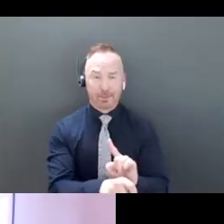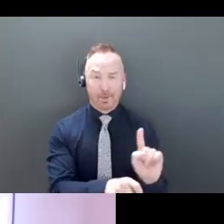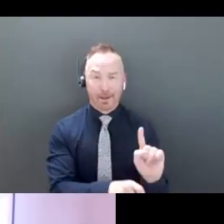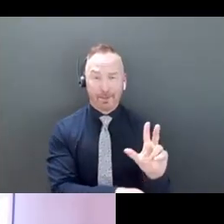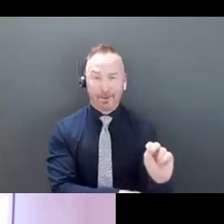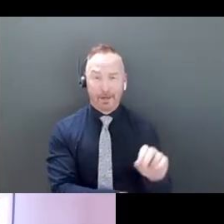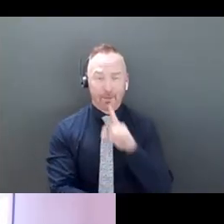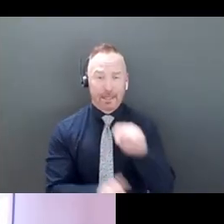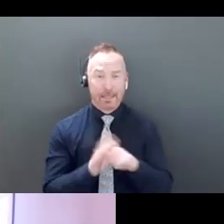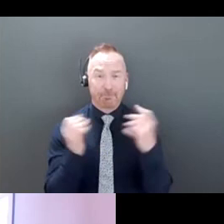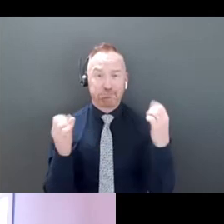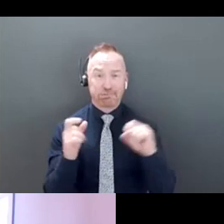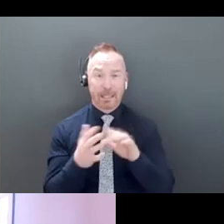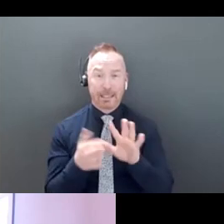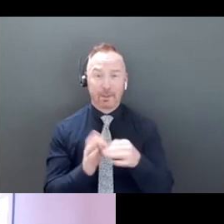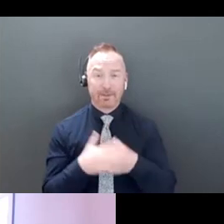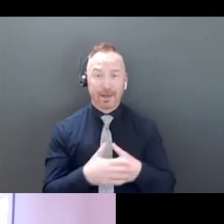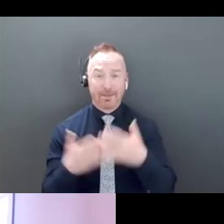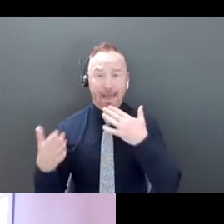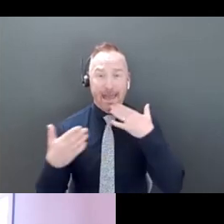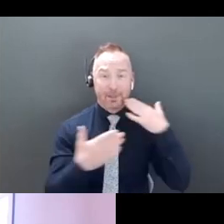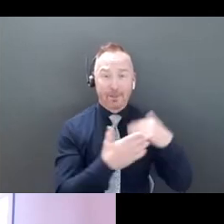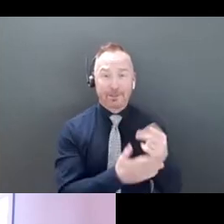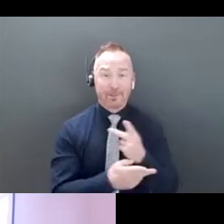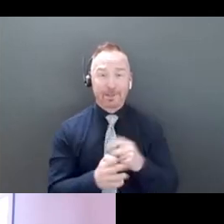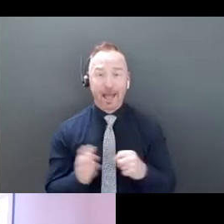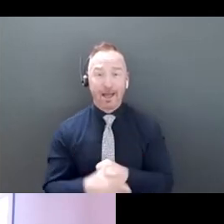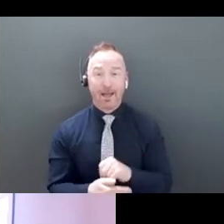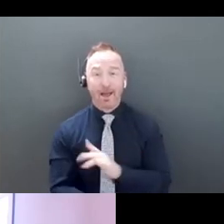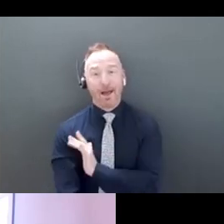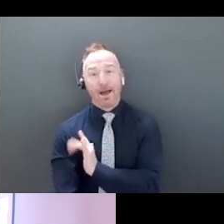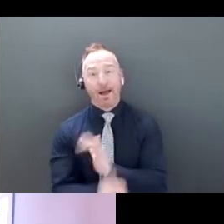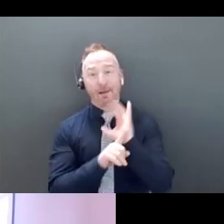thanks to the sign language people? You're amazing.